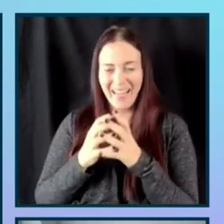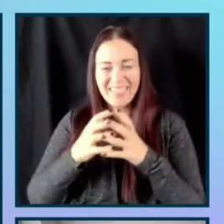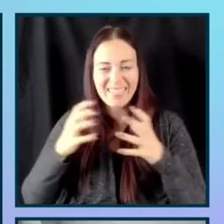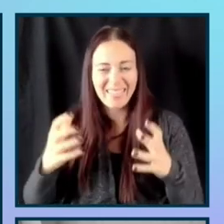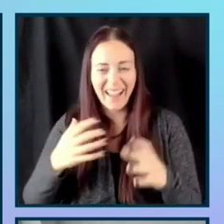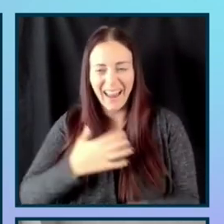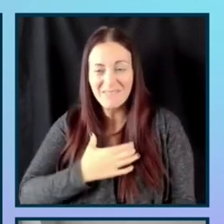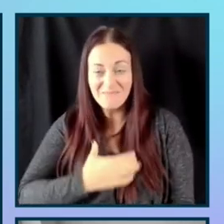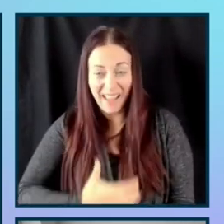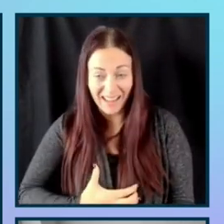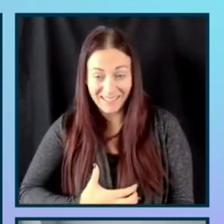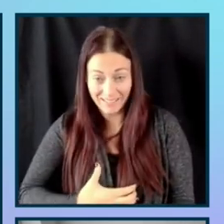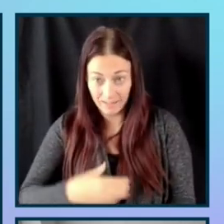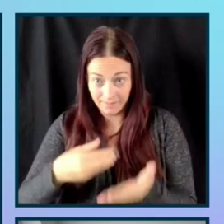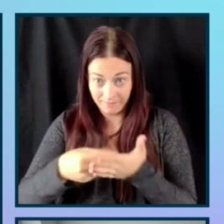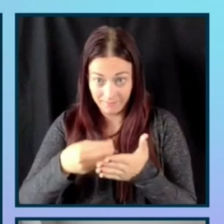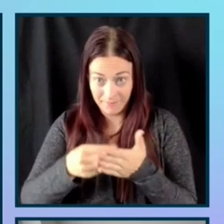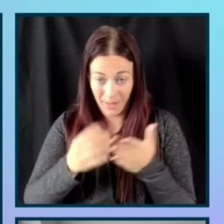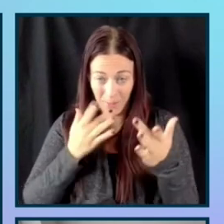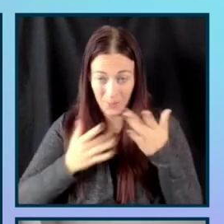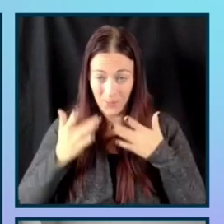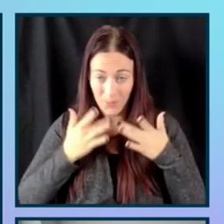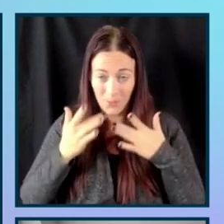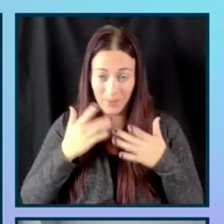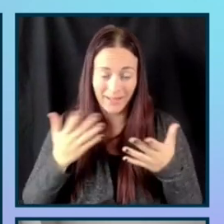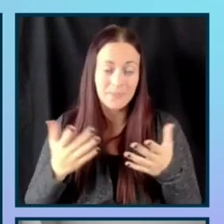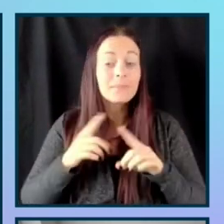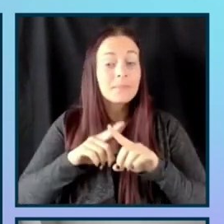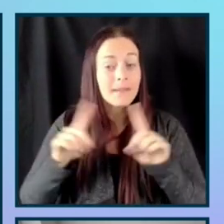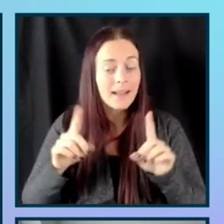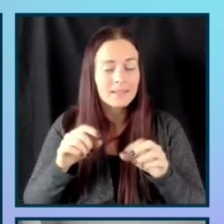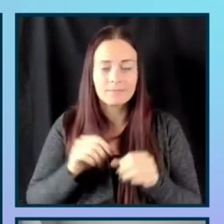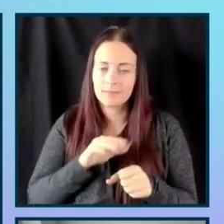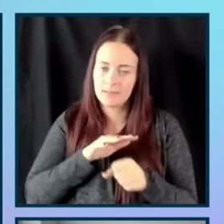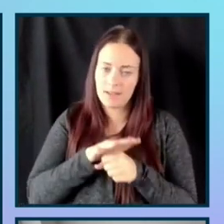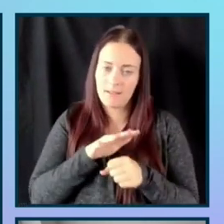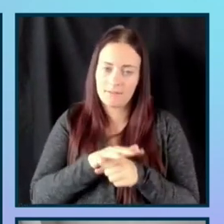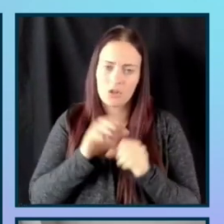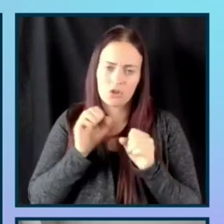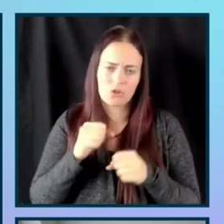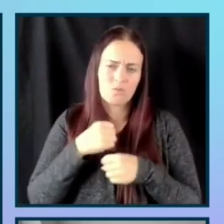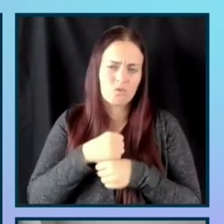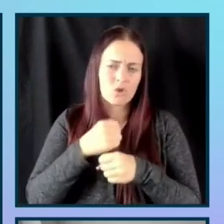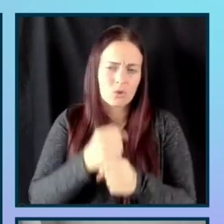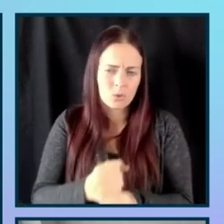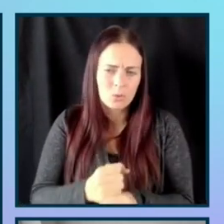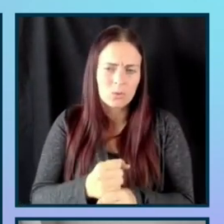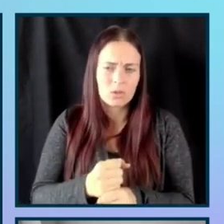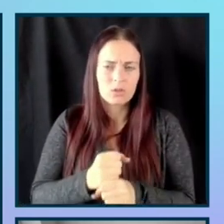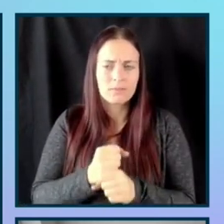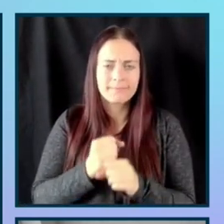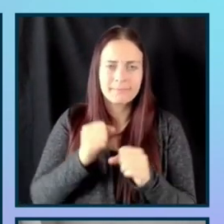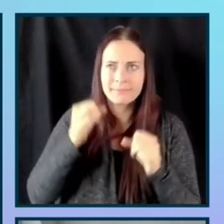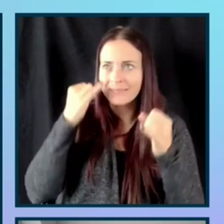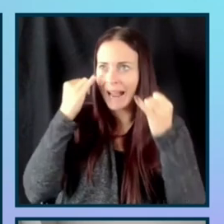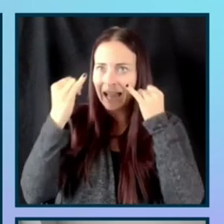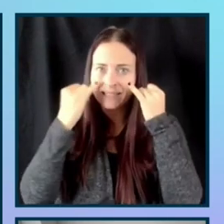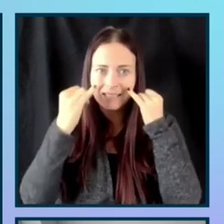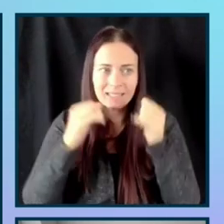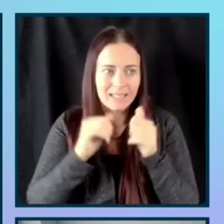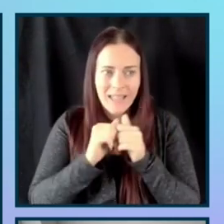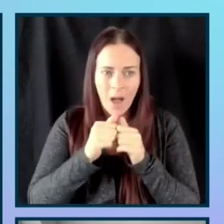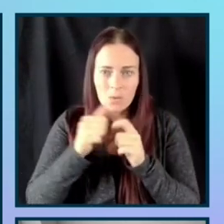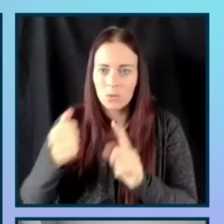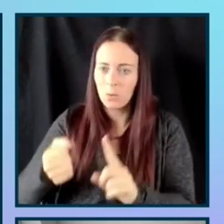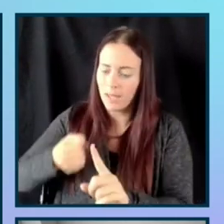little money, but it was enough to produce a scalable strategy for making an impact on